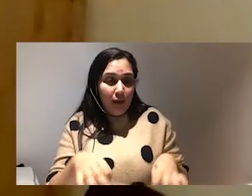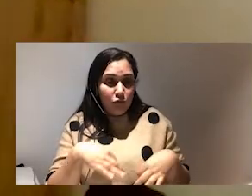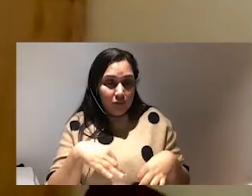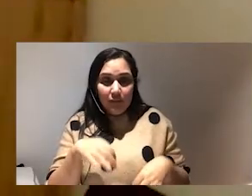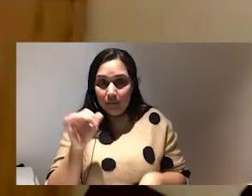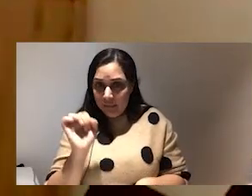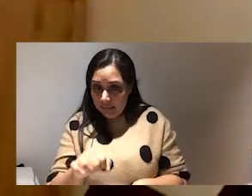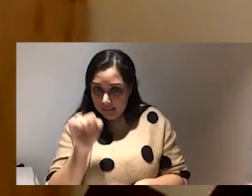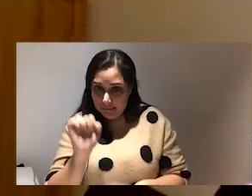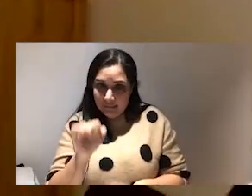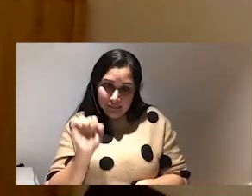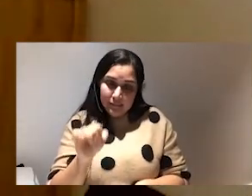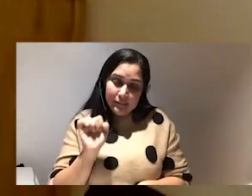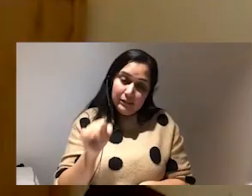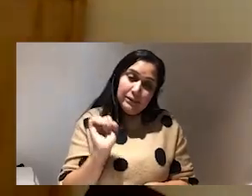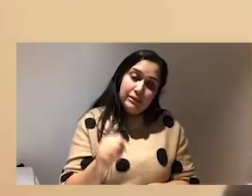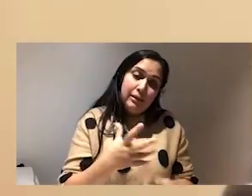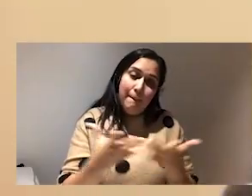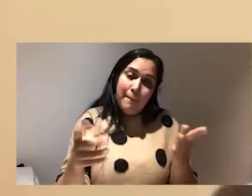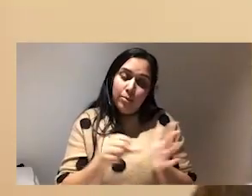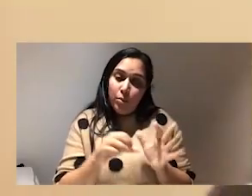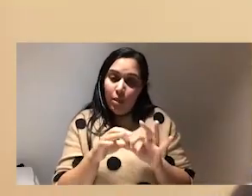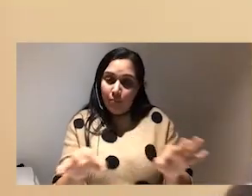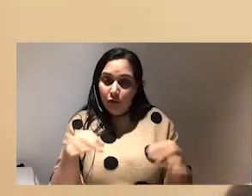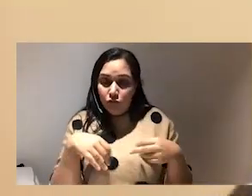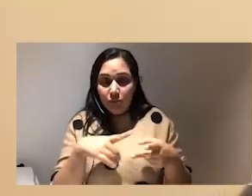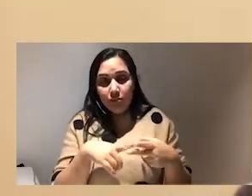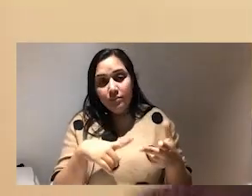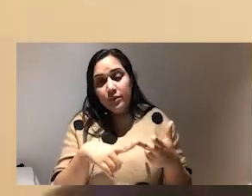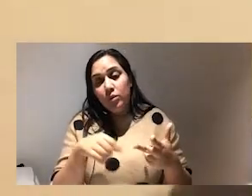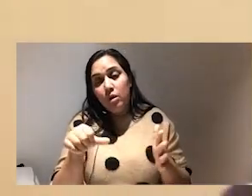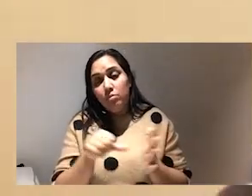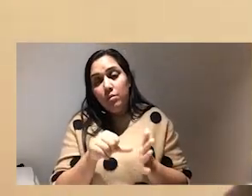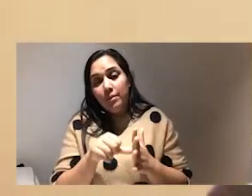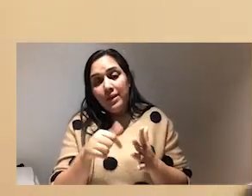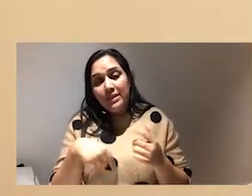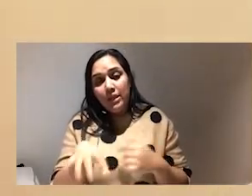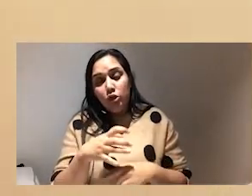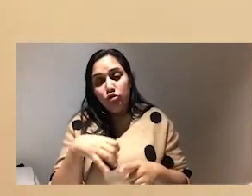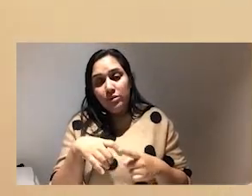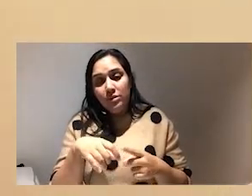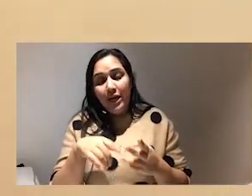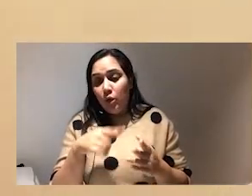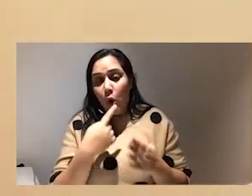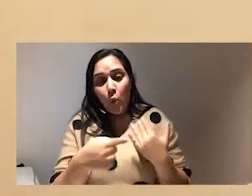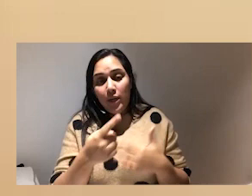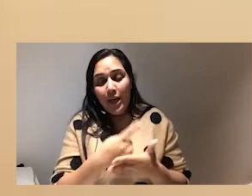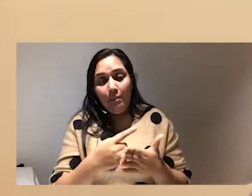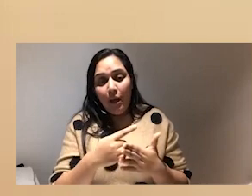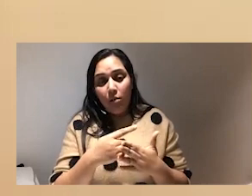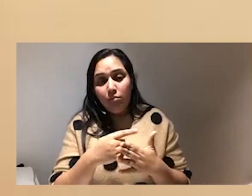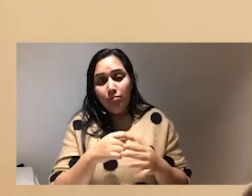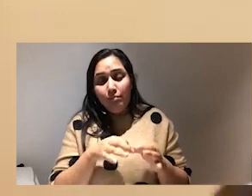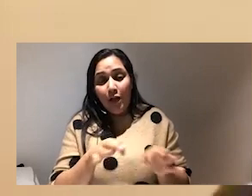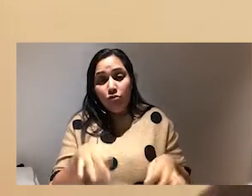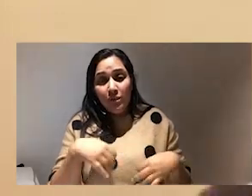my gosh yeah in this society um we got a problem with boundaries in this country and it's not just about you know boundaries when it comes